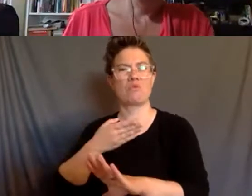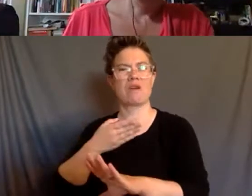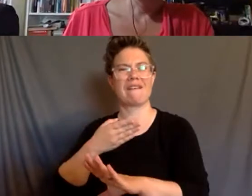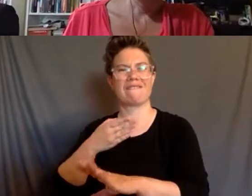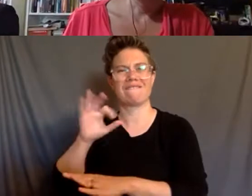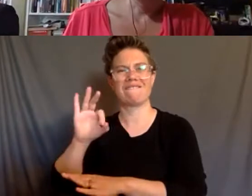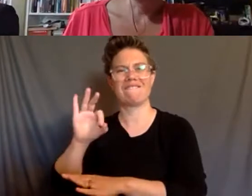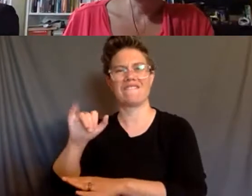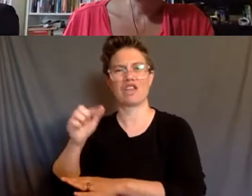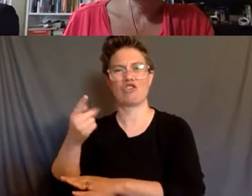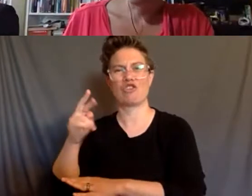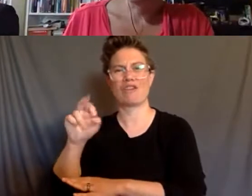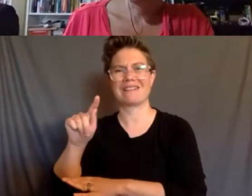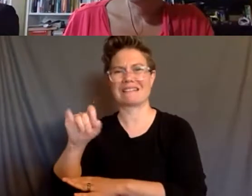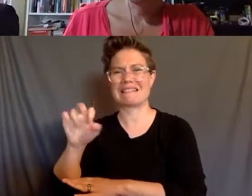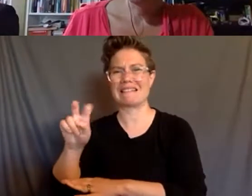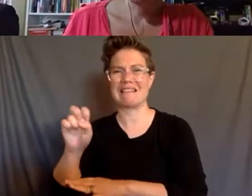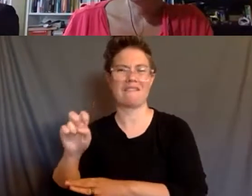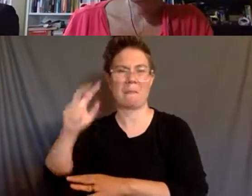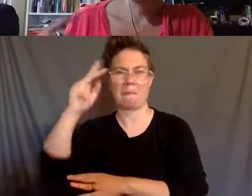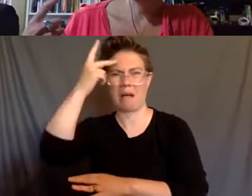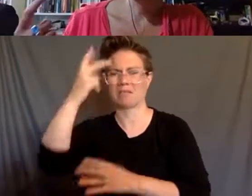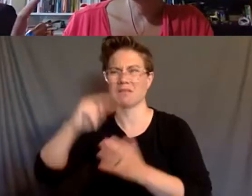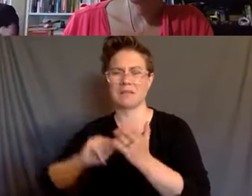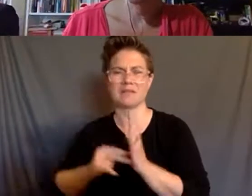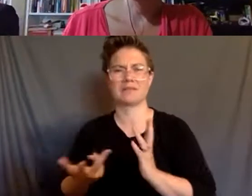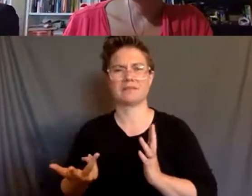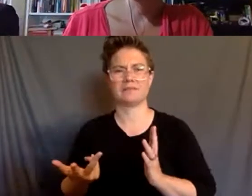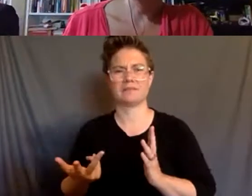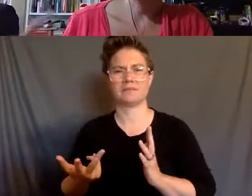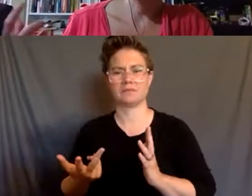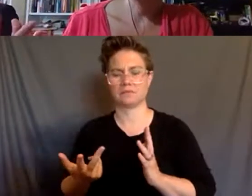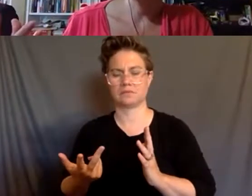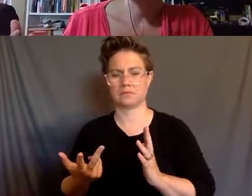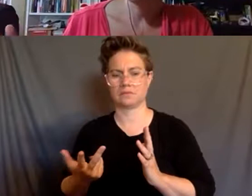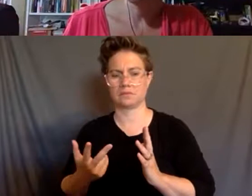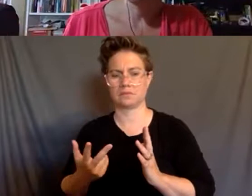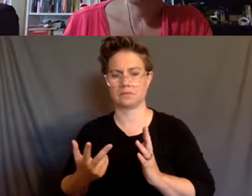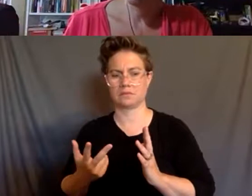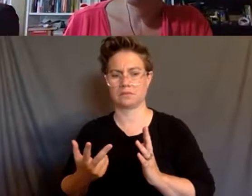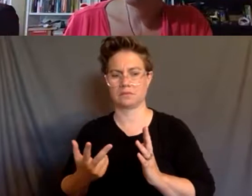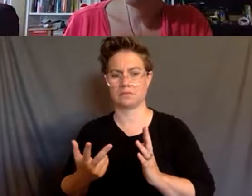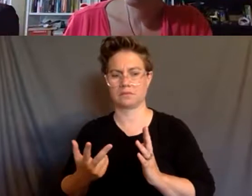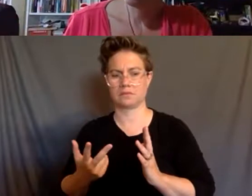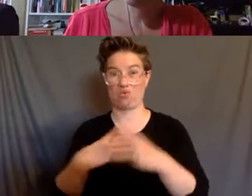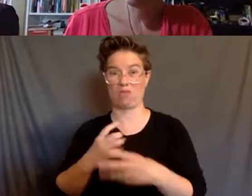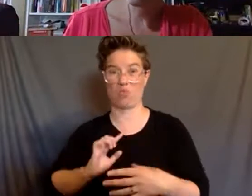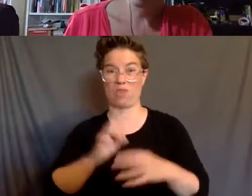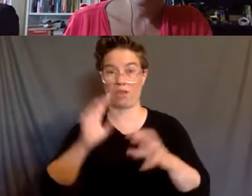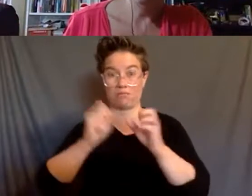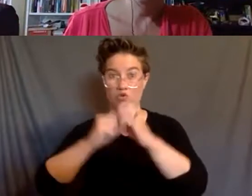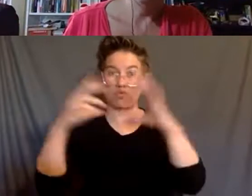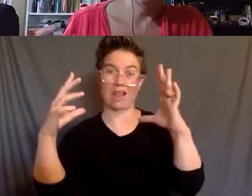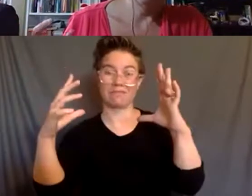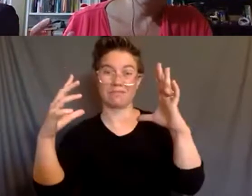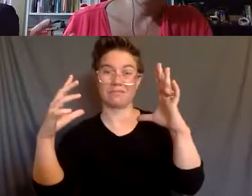Um, meaning that we create the world we want to see,